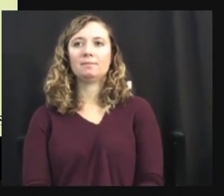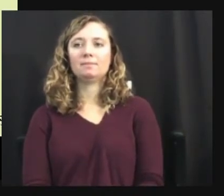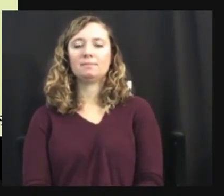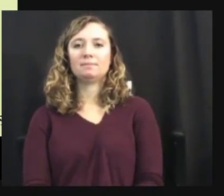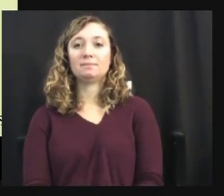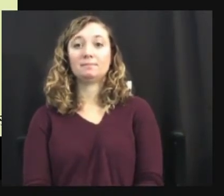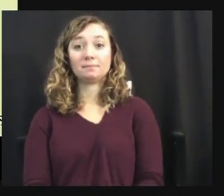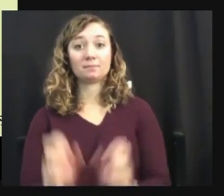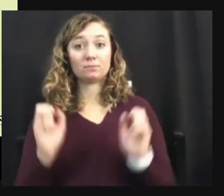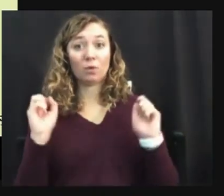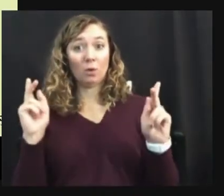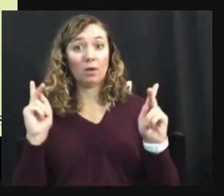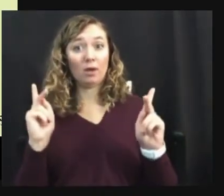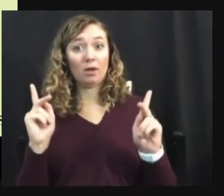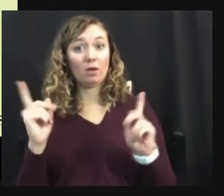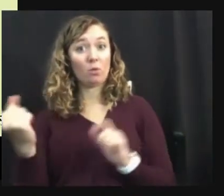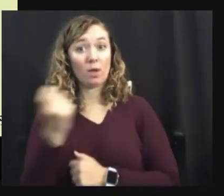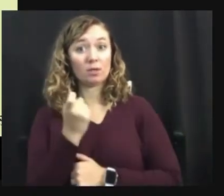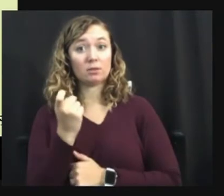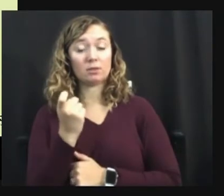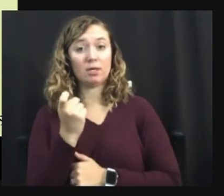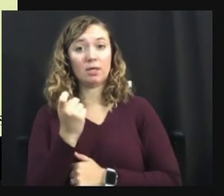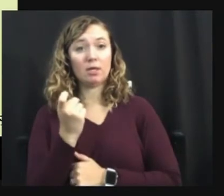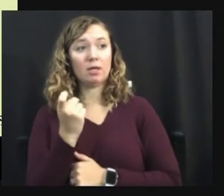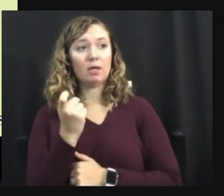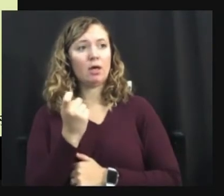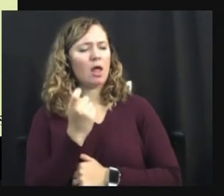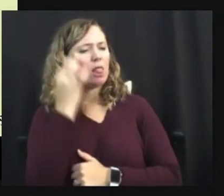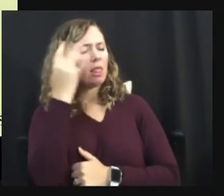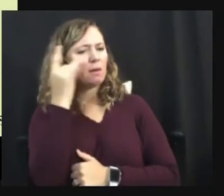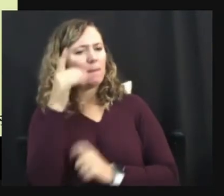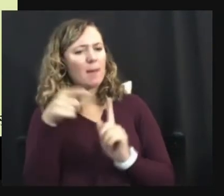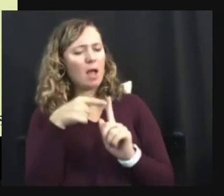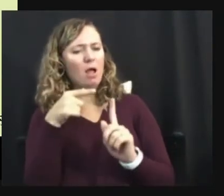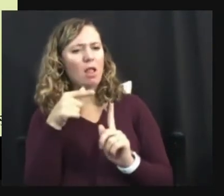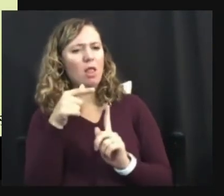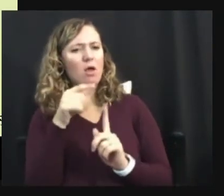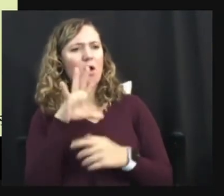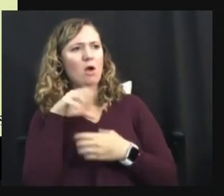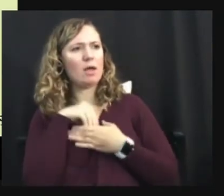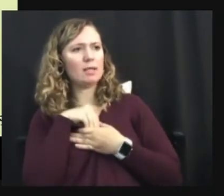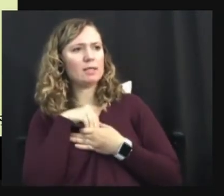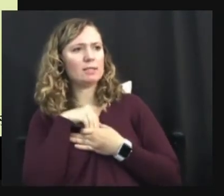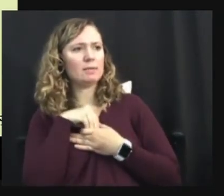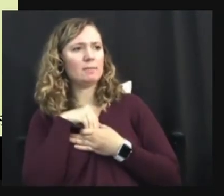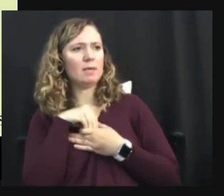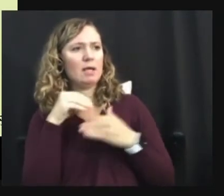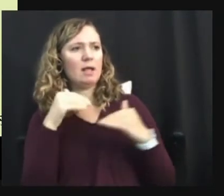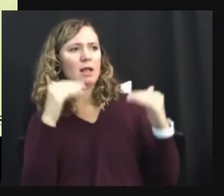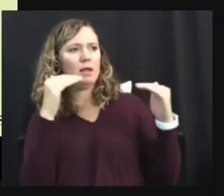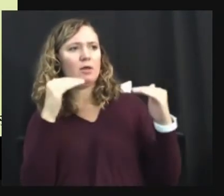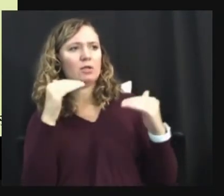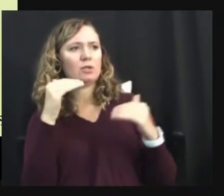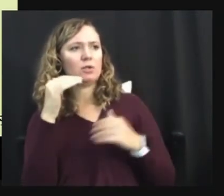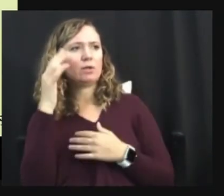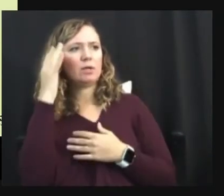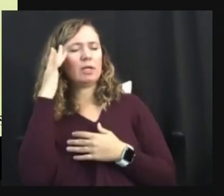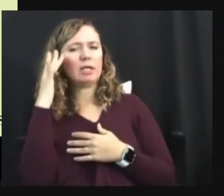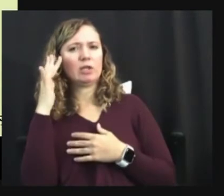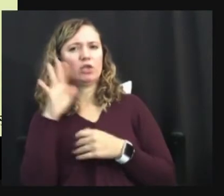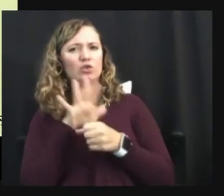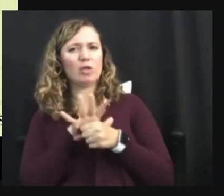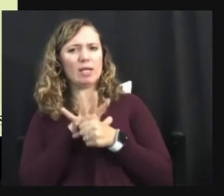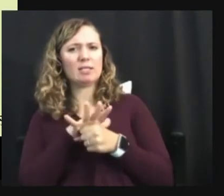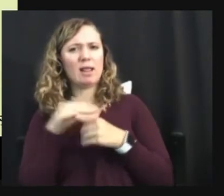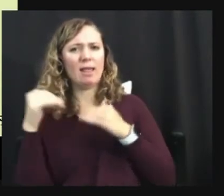Okay. So question from the chat thinking about the autism levels. Can we say the distress levels correlate to these levels? No. Um, and